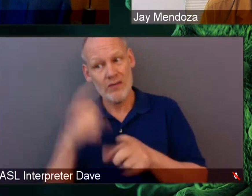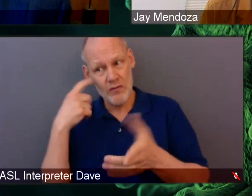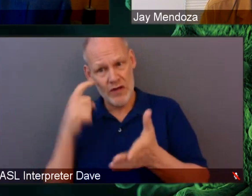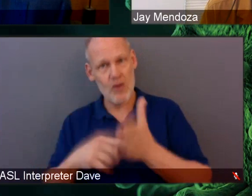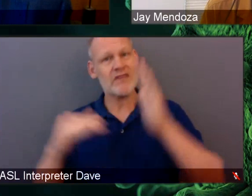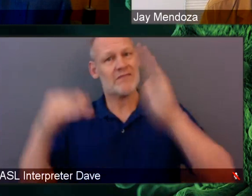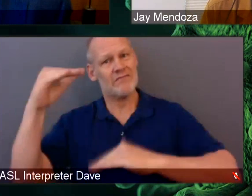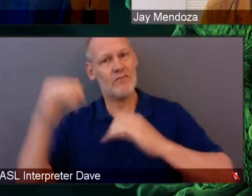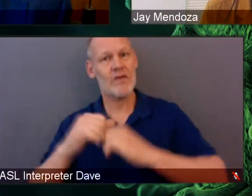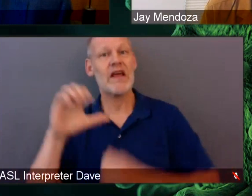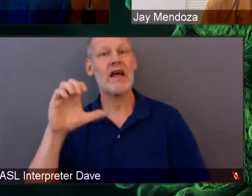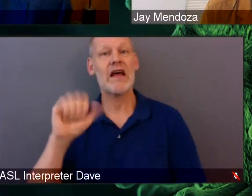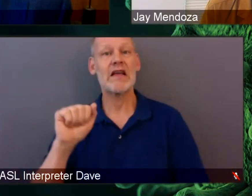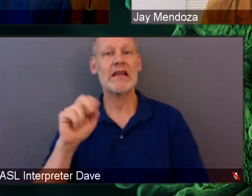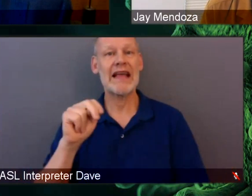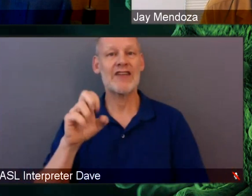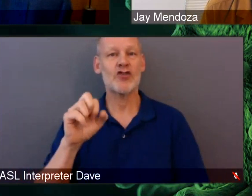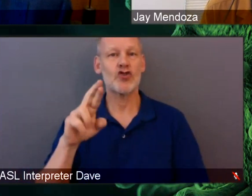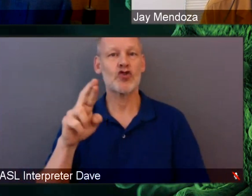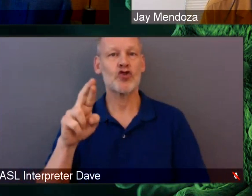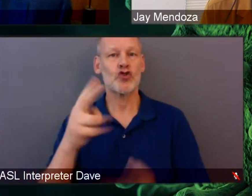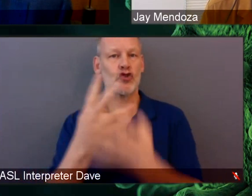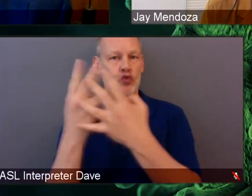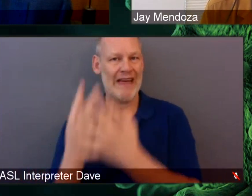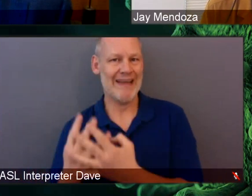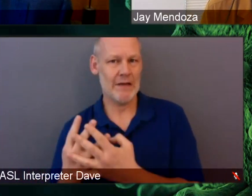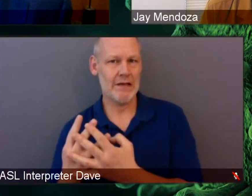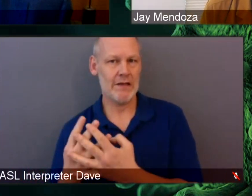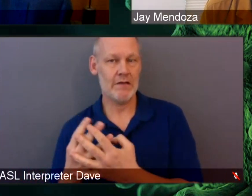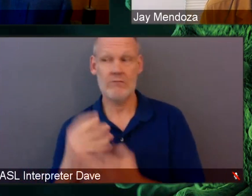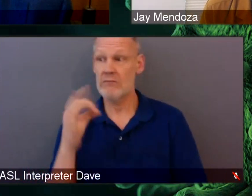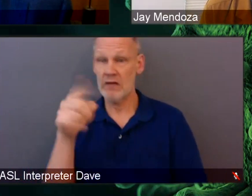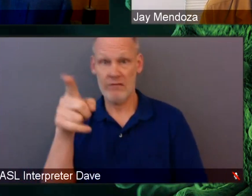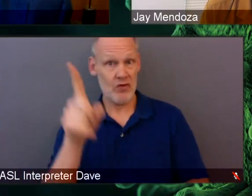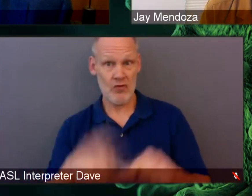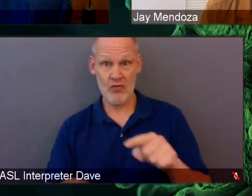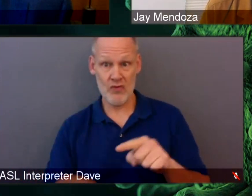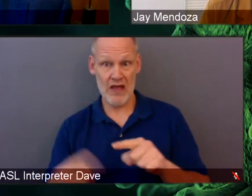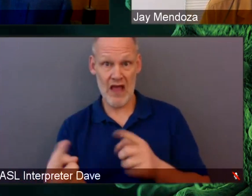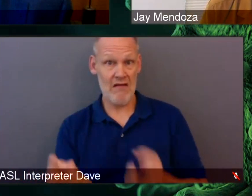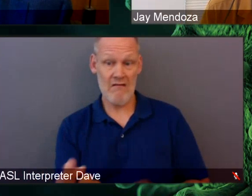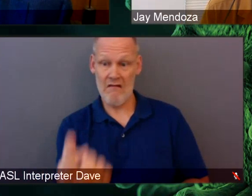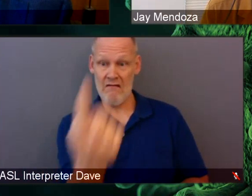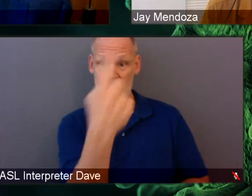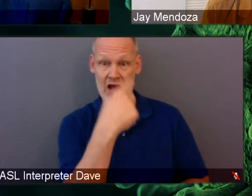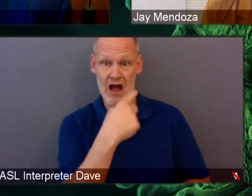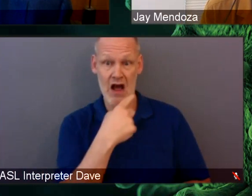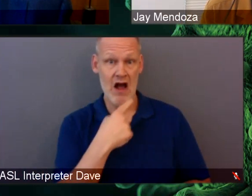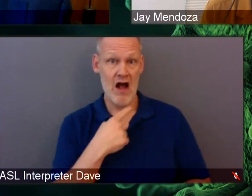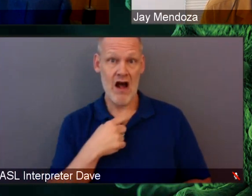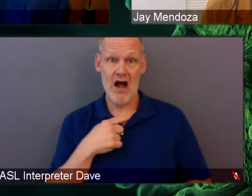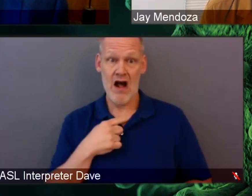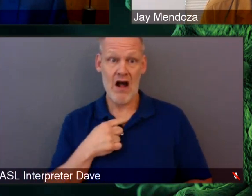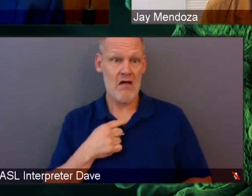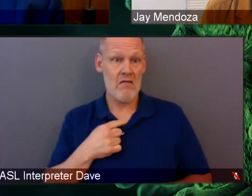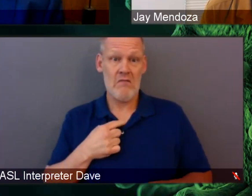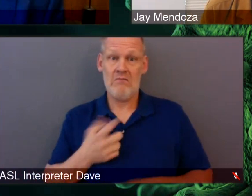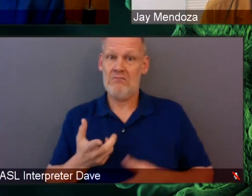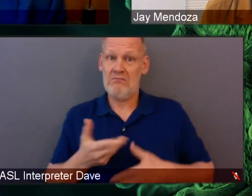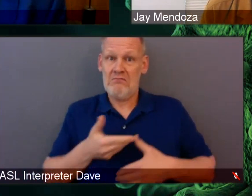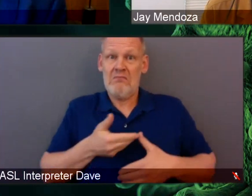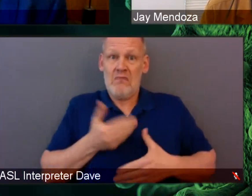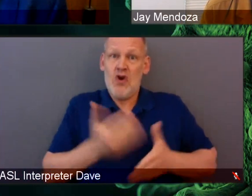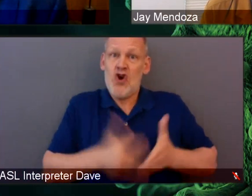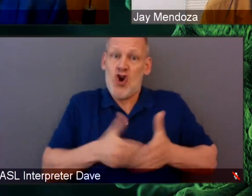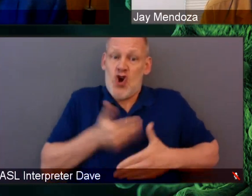If you're not able to, you know, come in early for cancer screenings, then you may present at a later